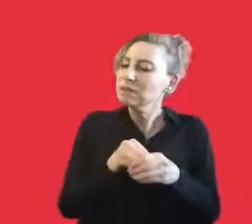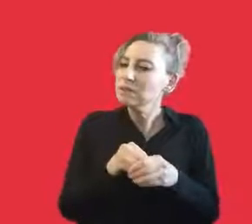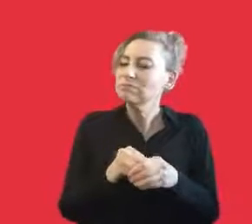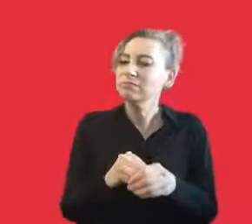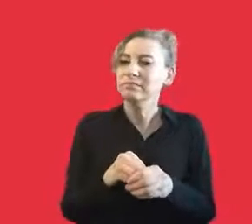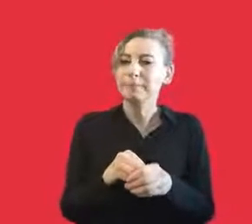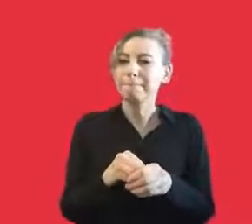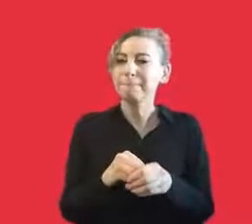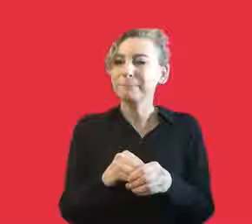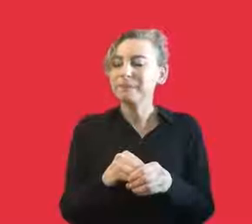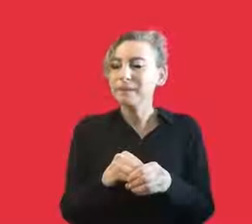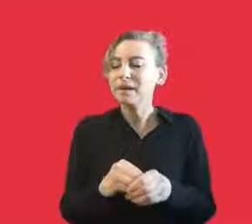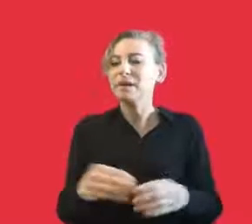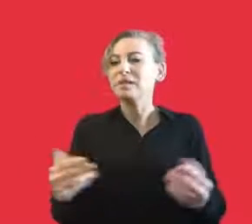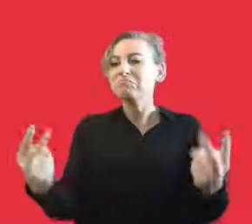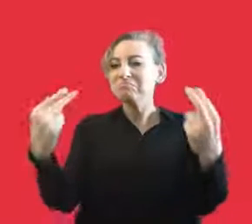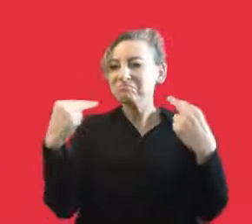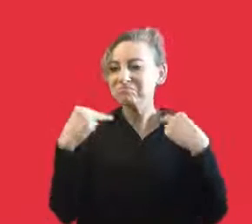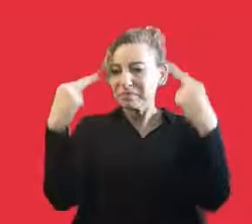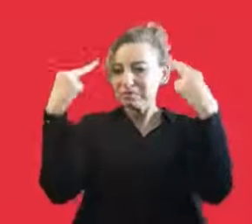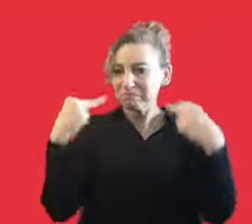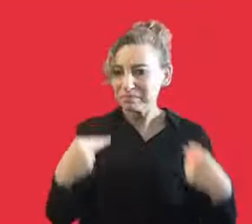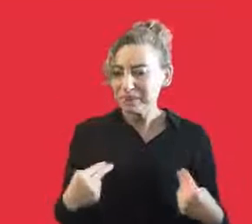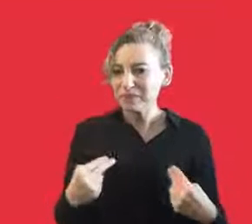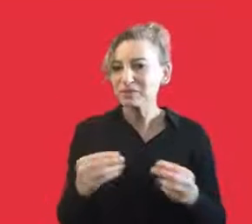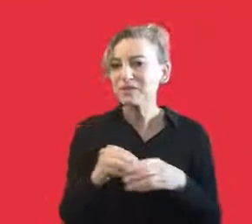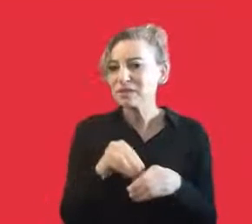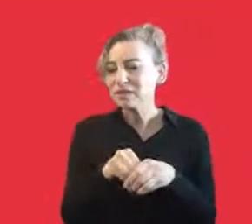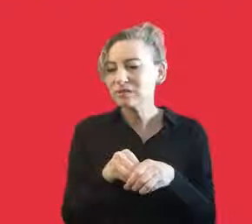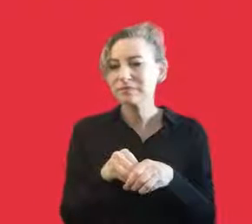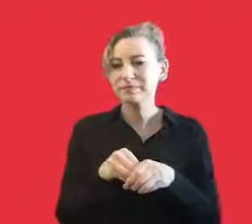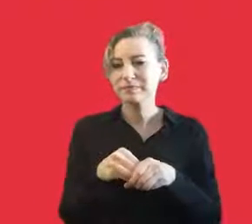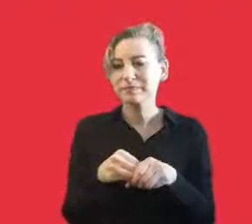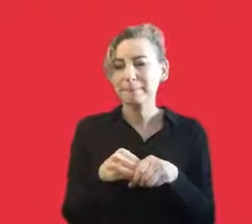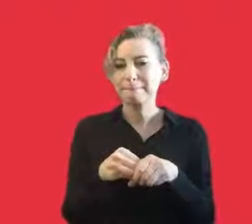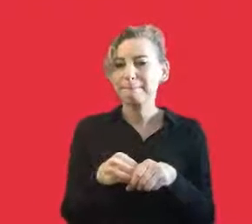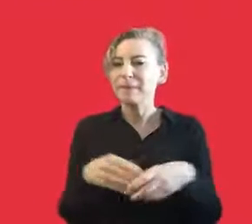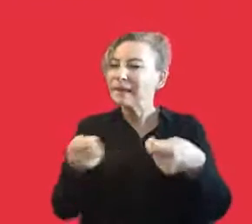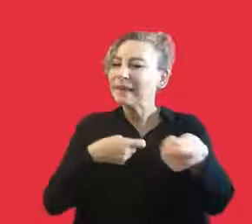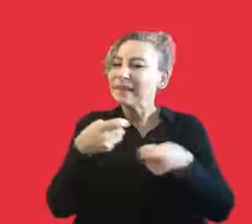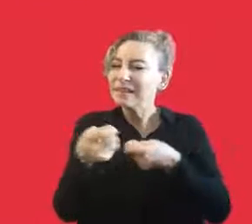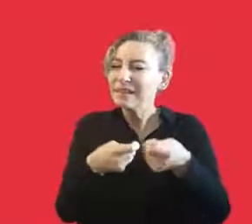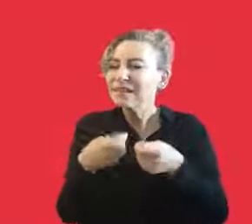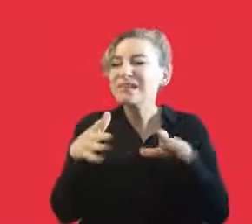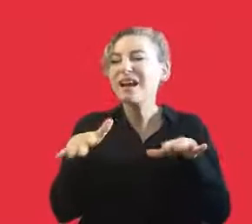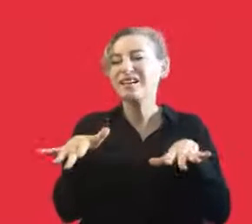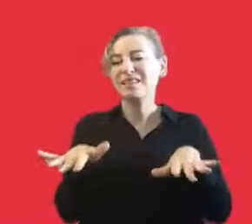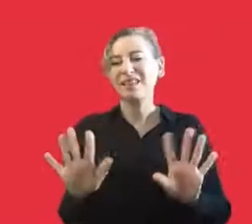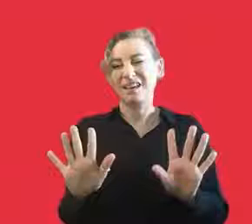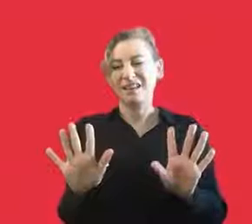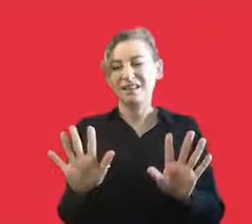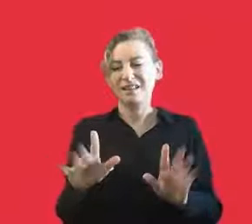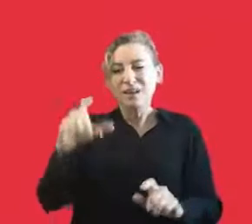fundamentally, there is volunteerism in this initiative. It is not only with commercial